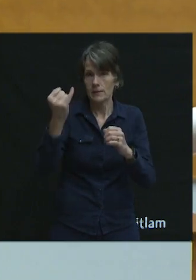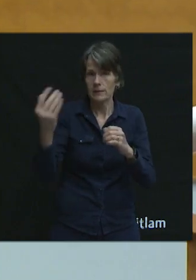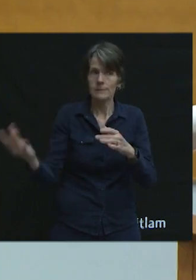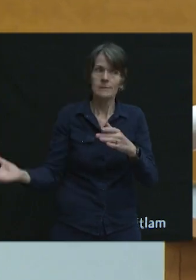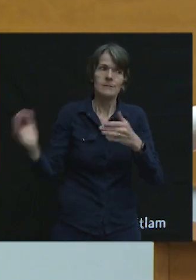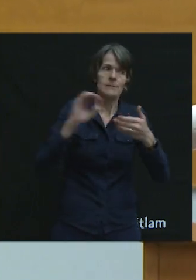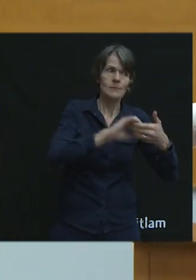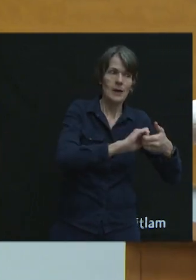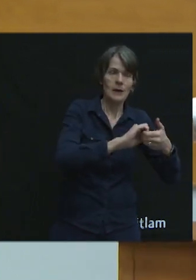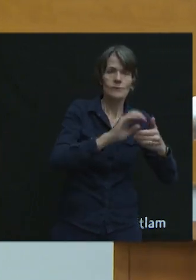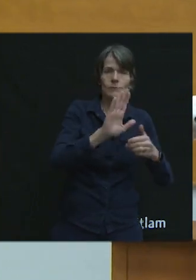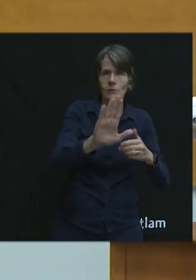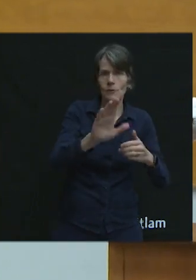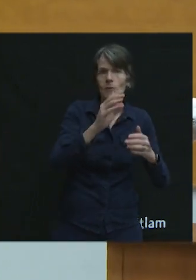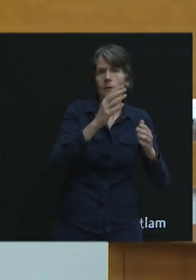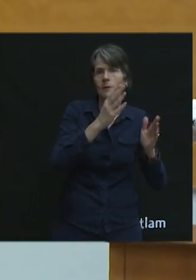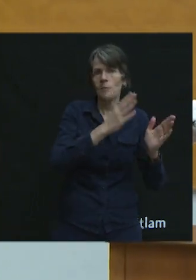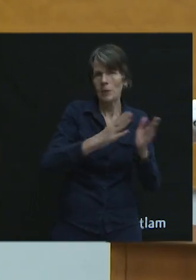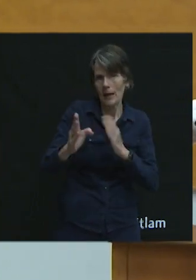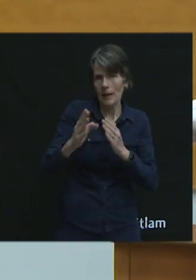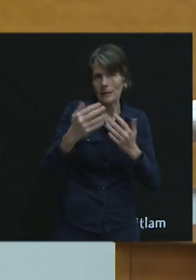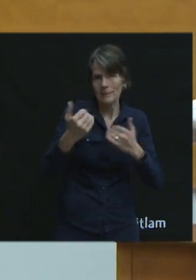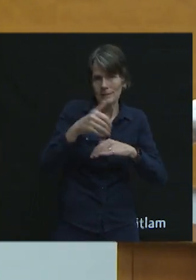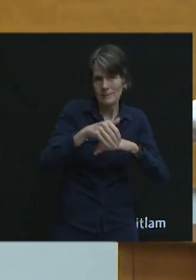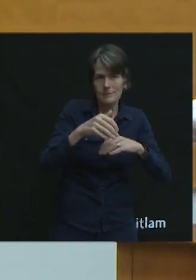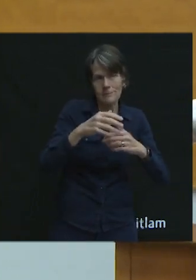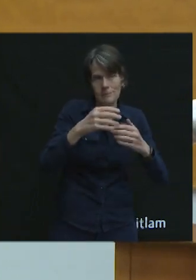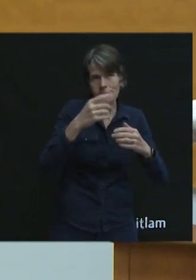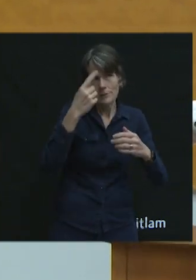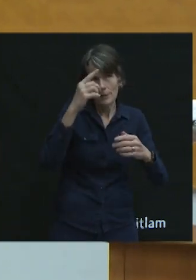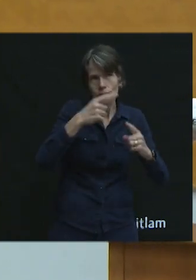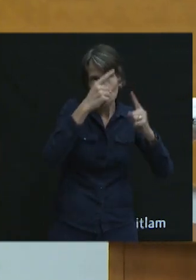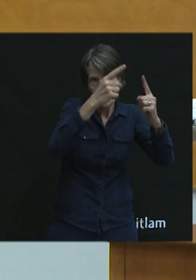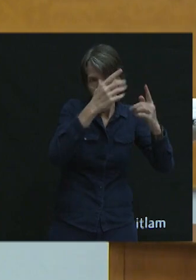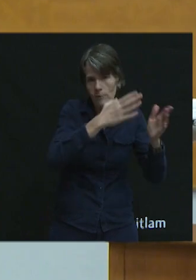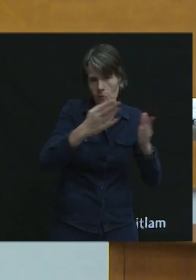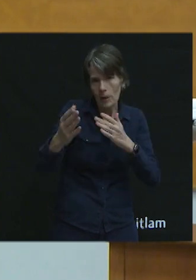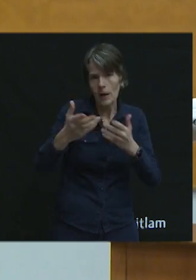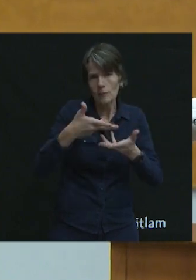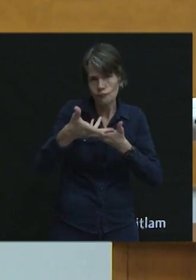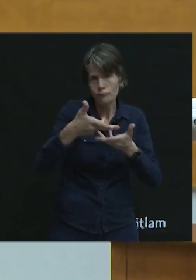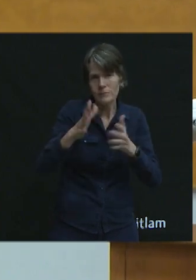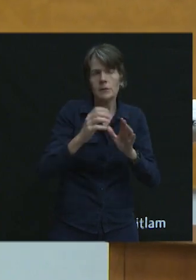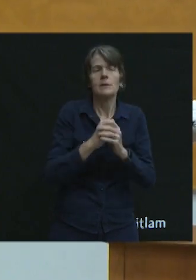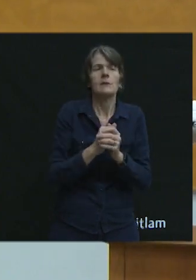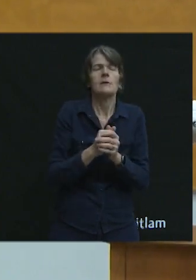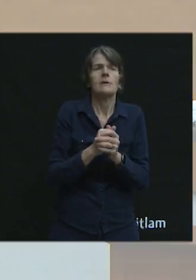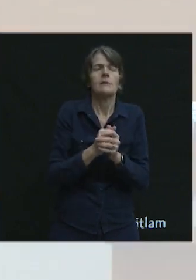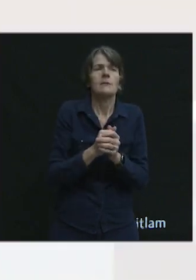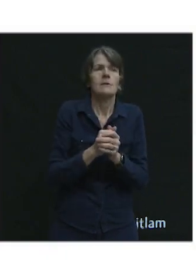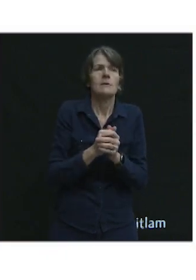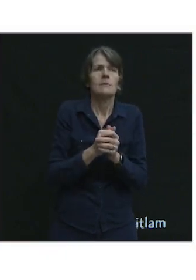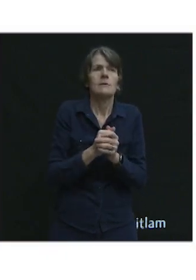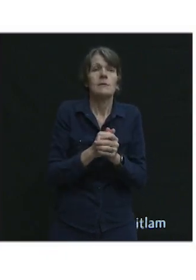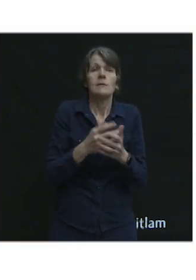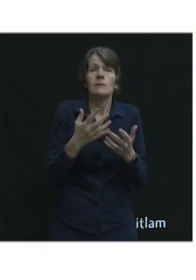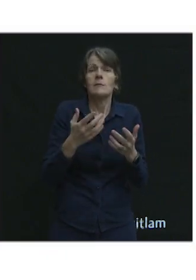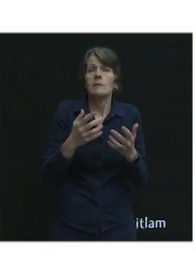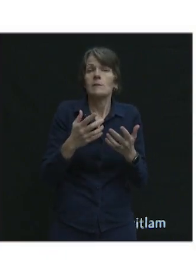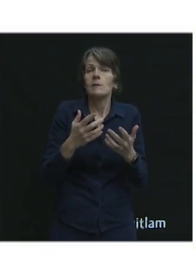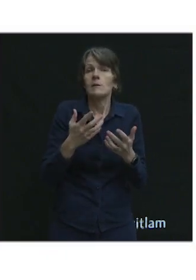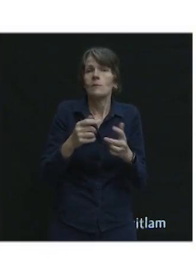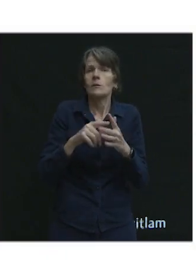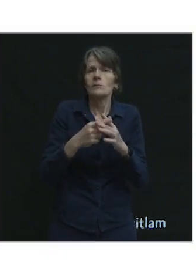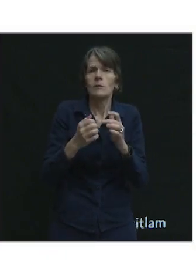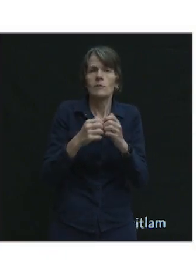Plan, which you all have been hearing about so far. And there's been lots of engagement on that already. But I wanted to start with this